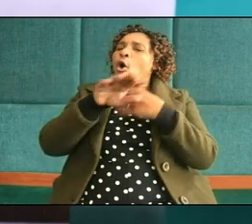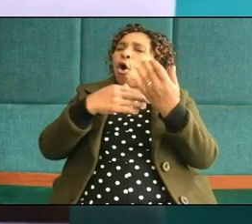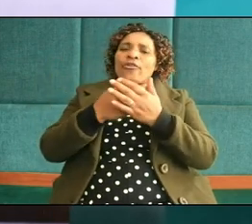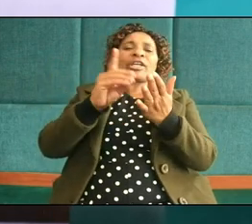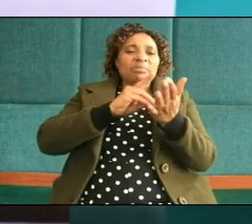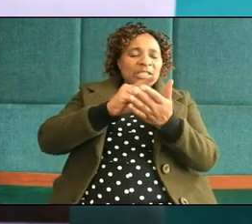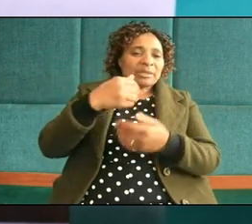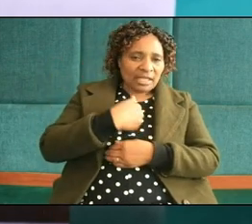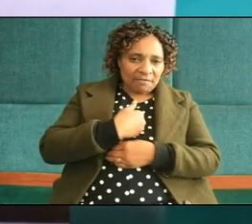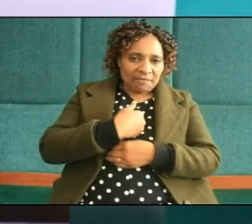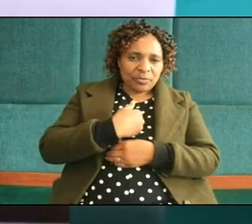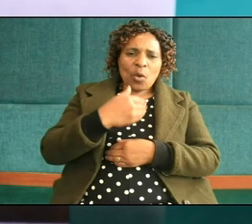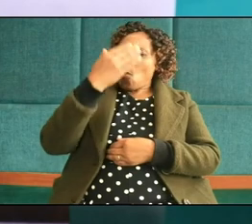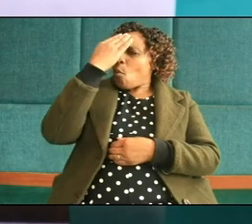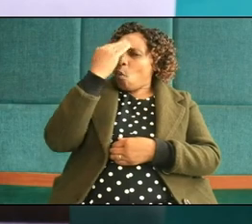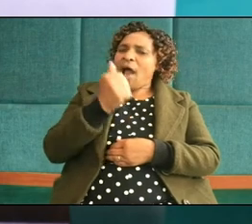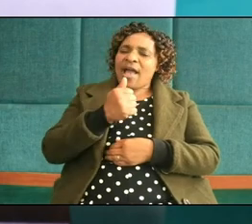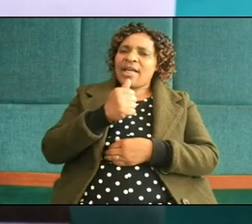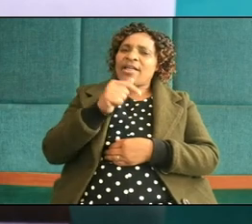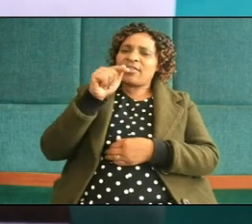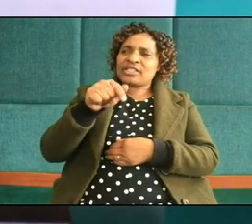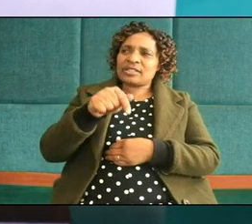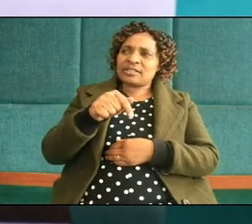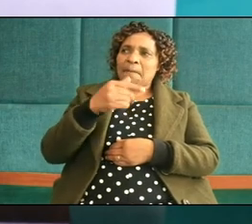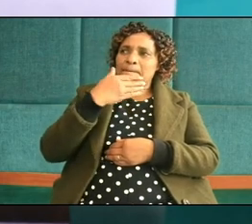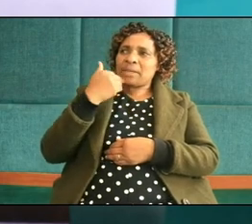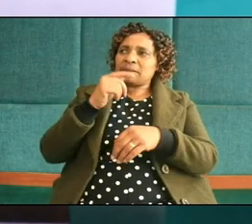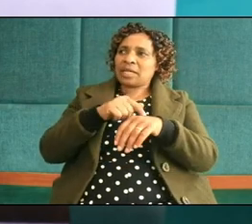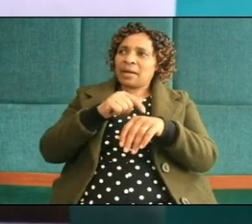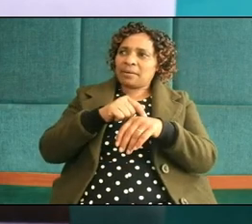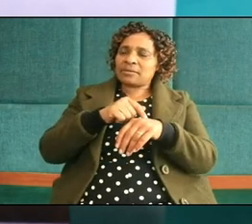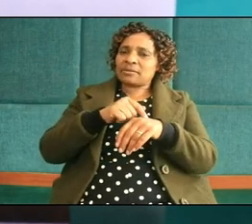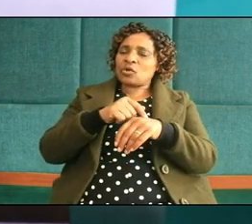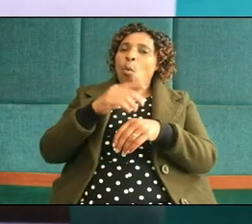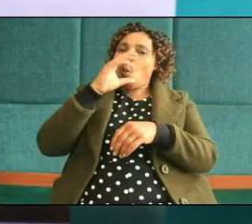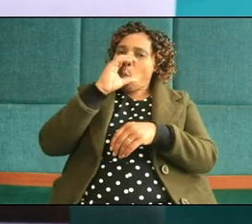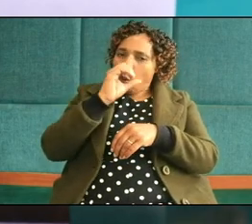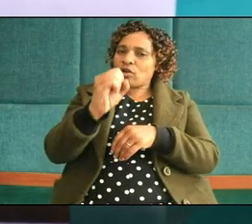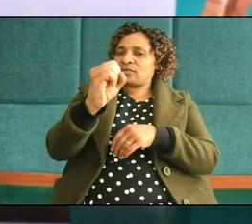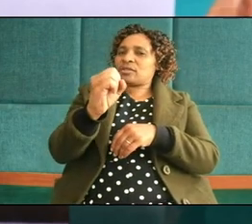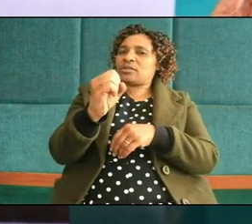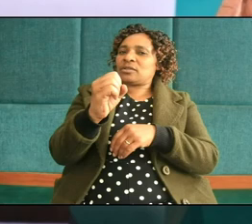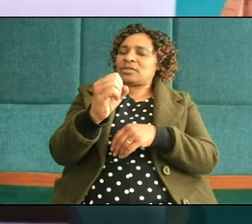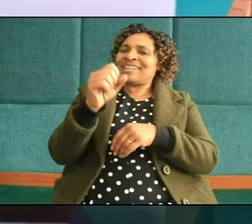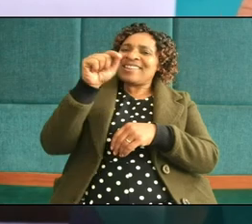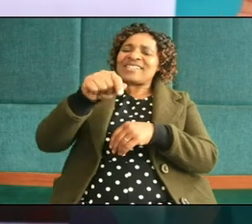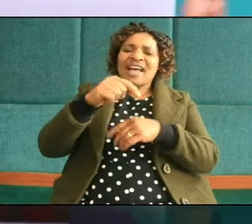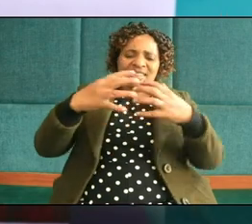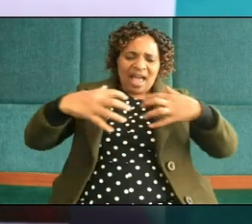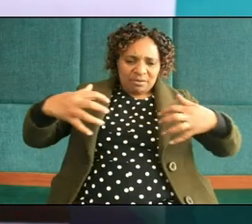why at this specific time wolves are animals